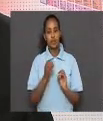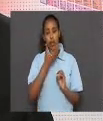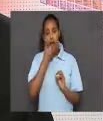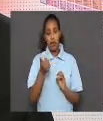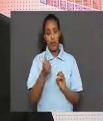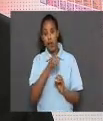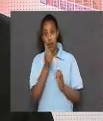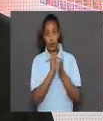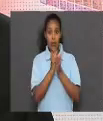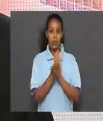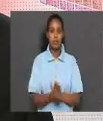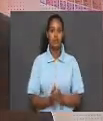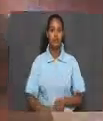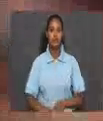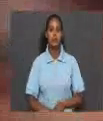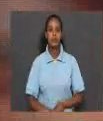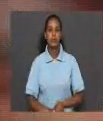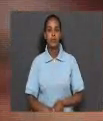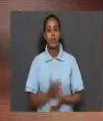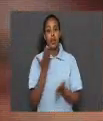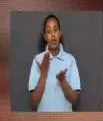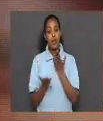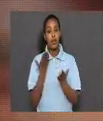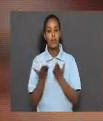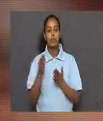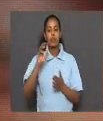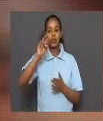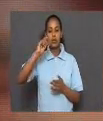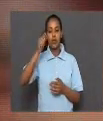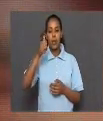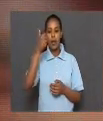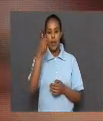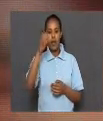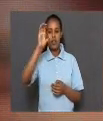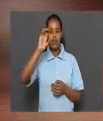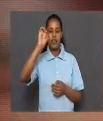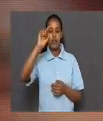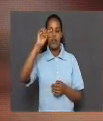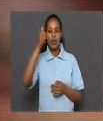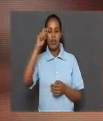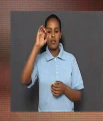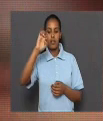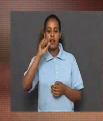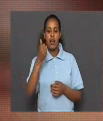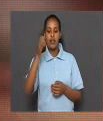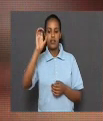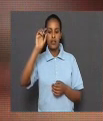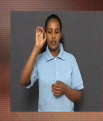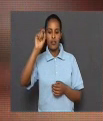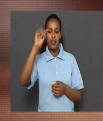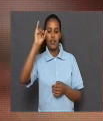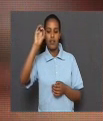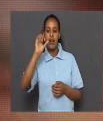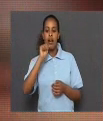shall we look at an example? If sodium acetate and acetic acid